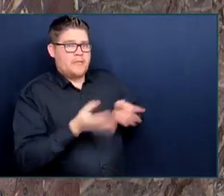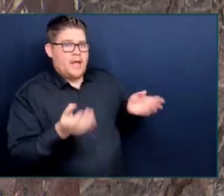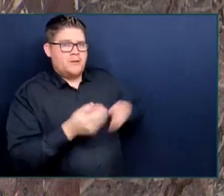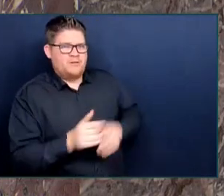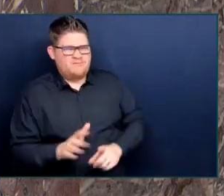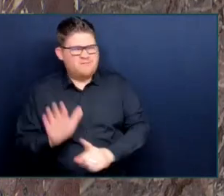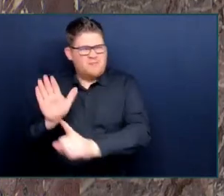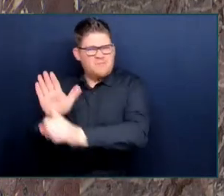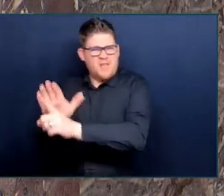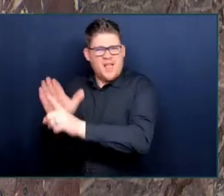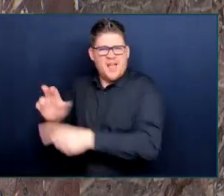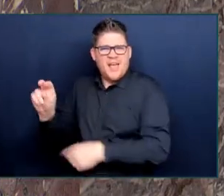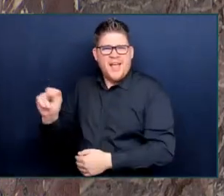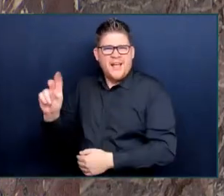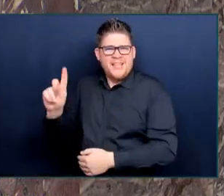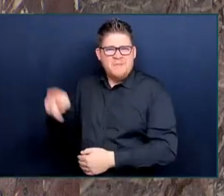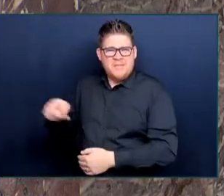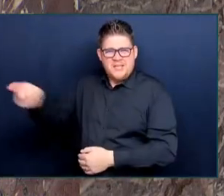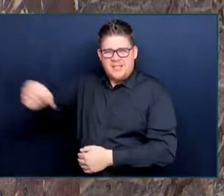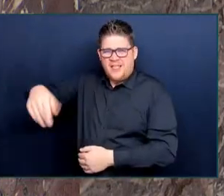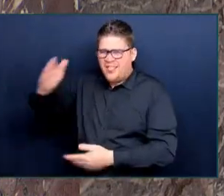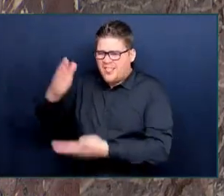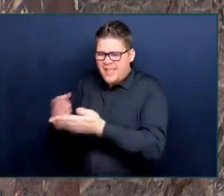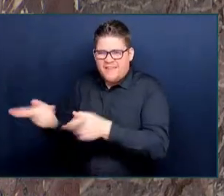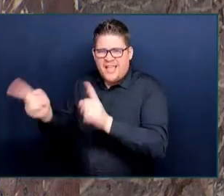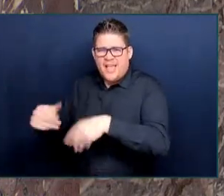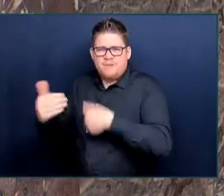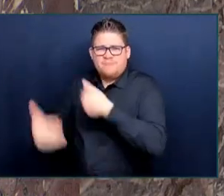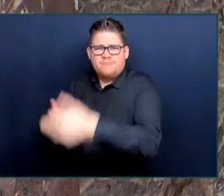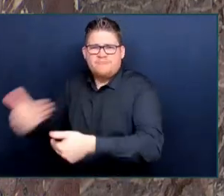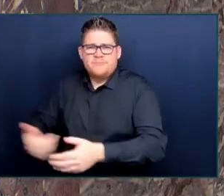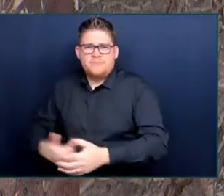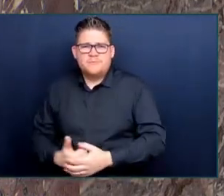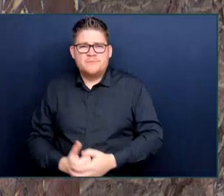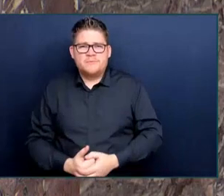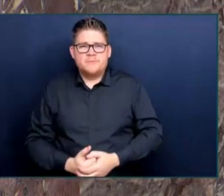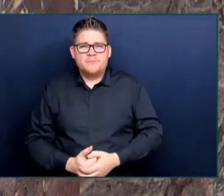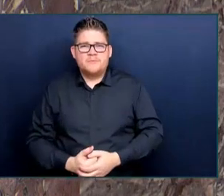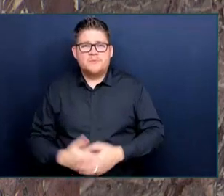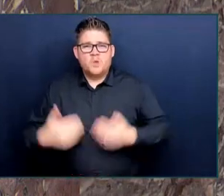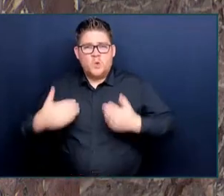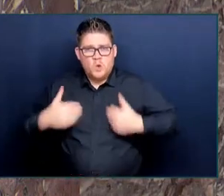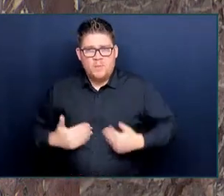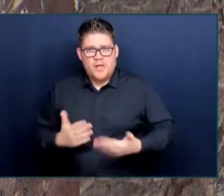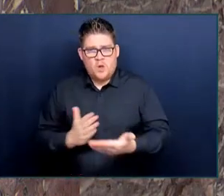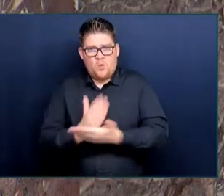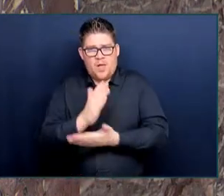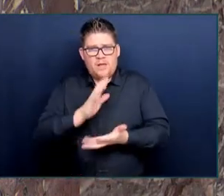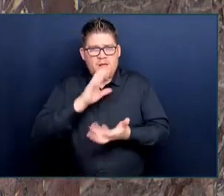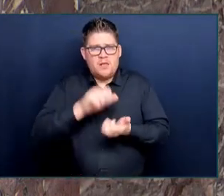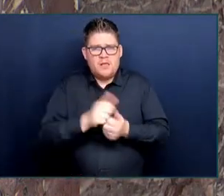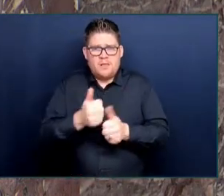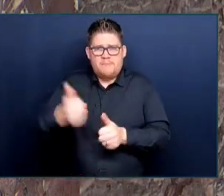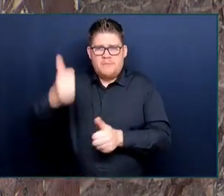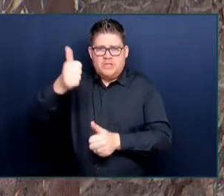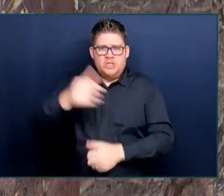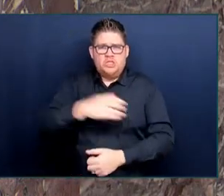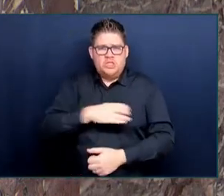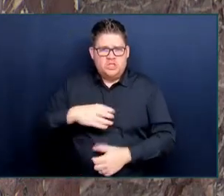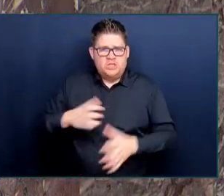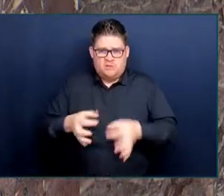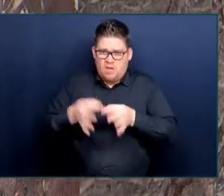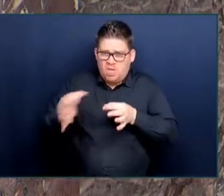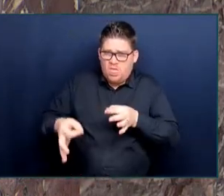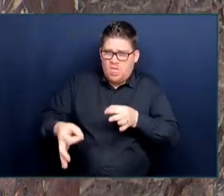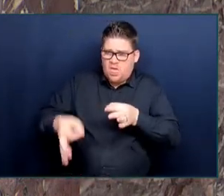it. The Human Rights Commissioner has called out the NDP for their delay and lack of